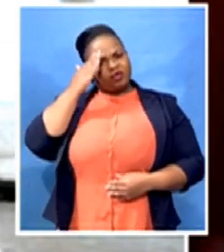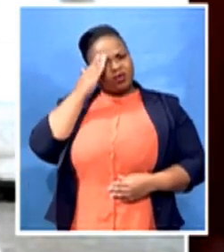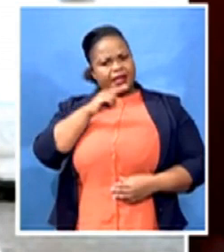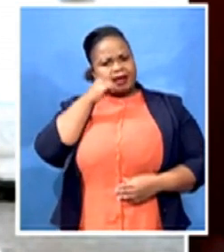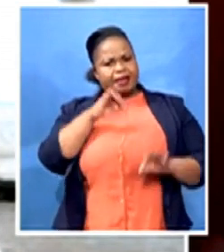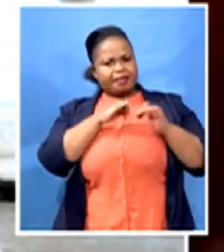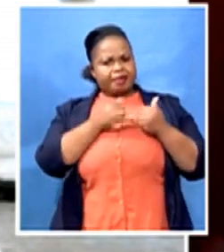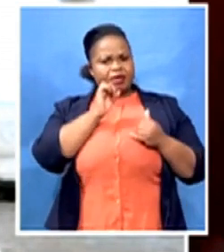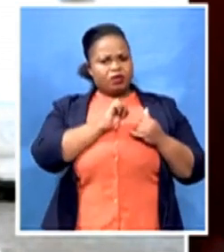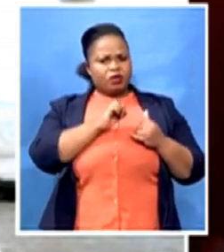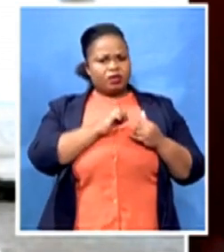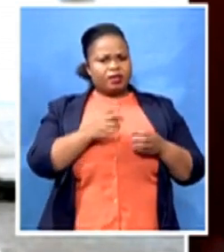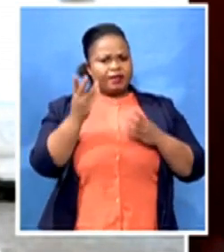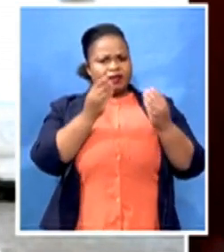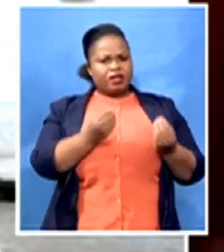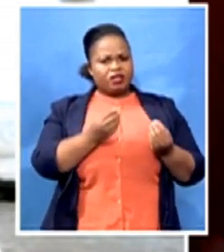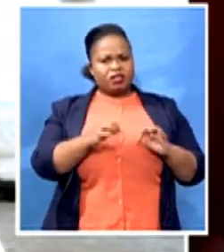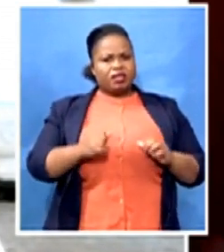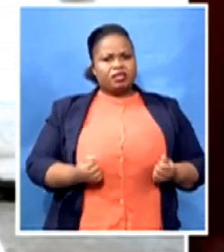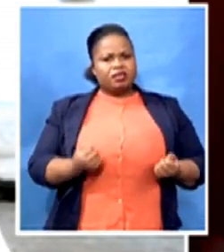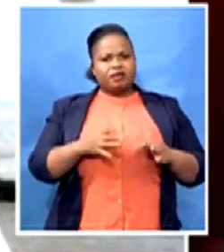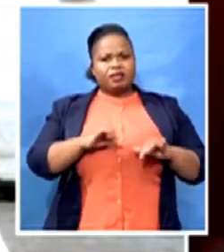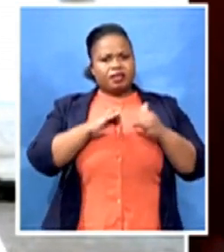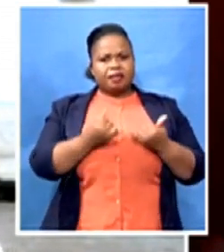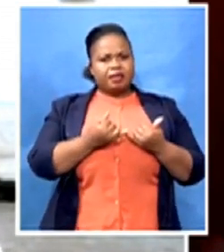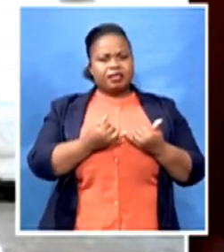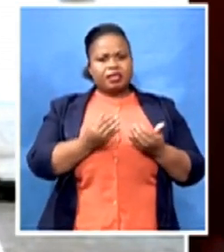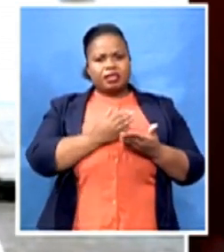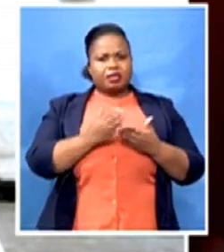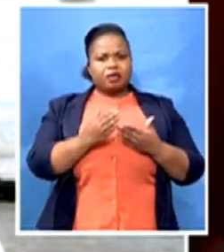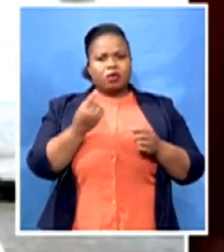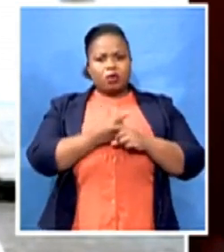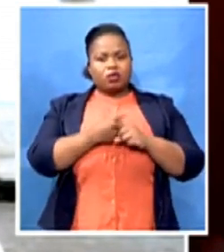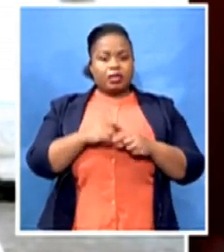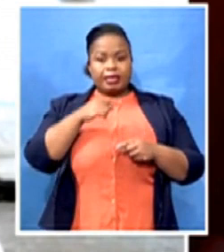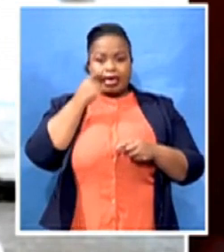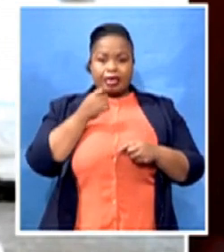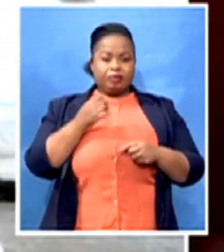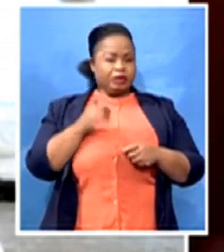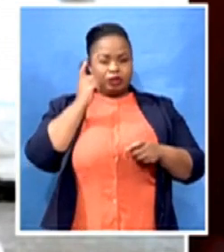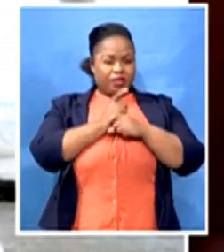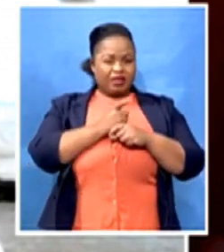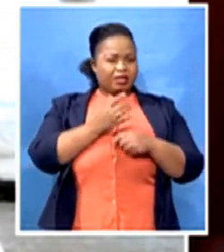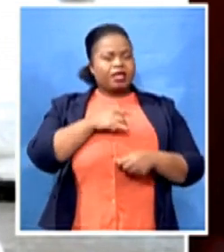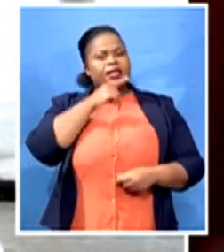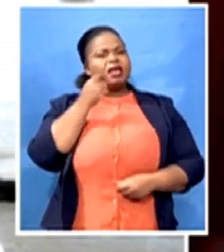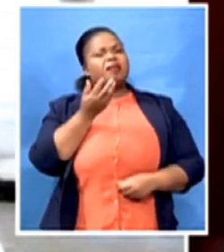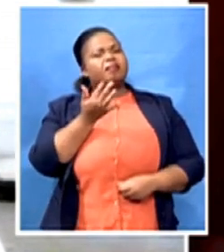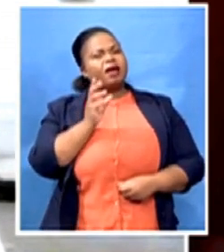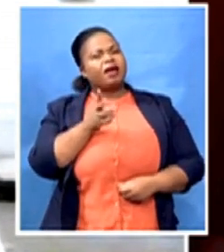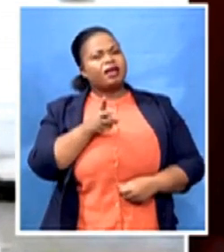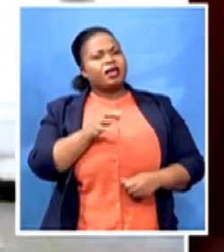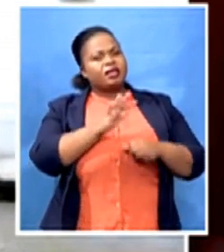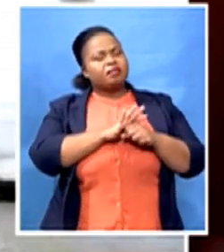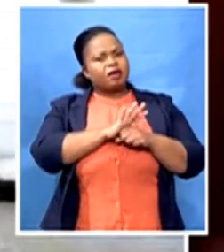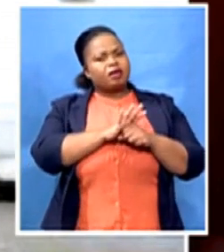don't usually have sunny and welcoming names. Just take us through that background in telling us really